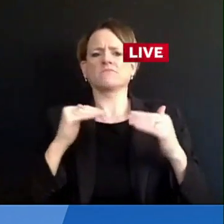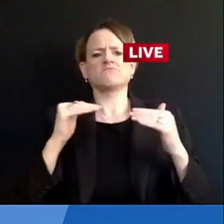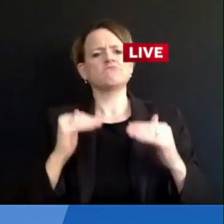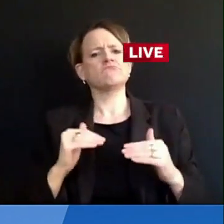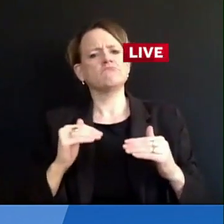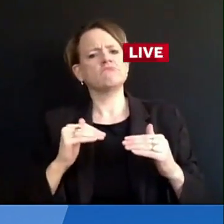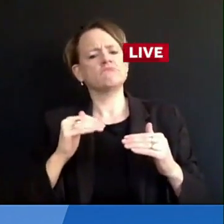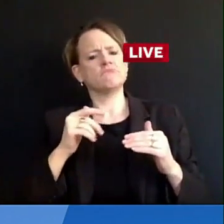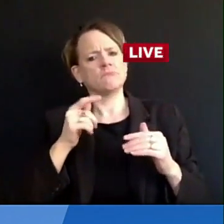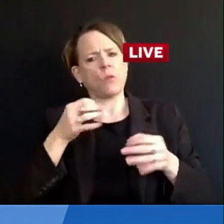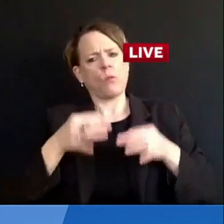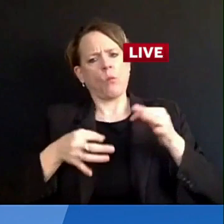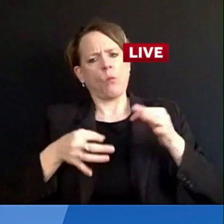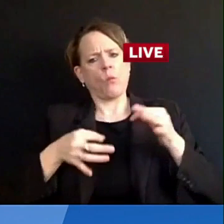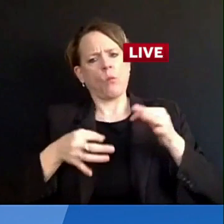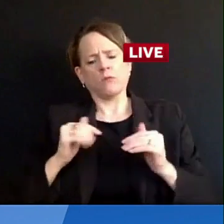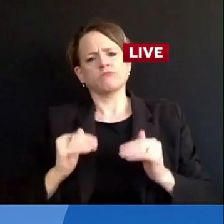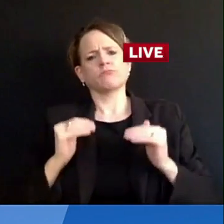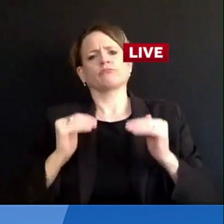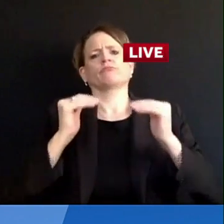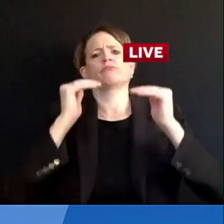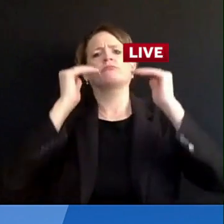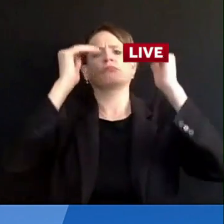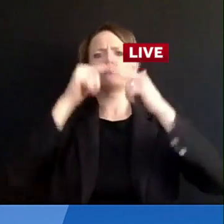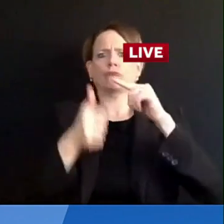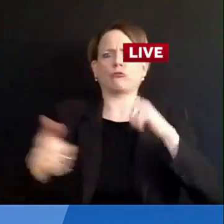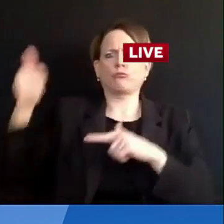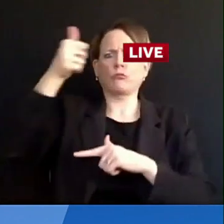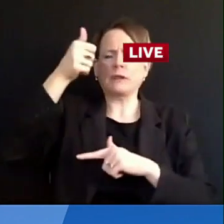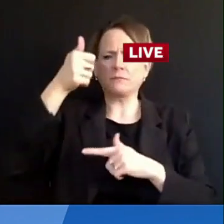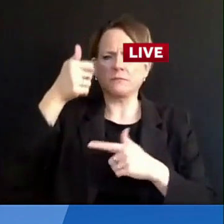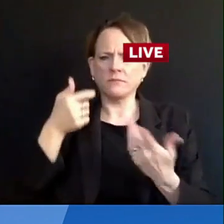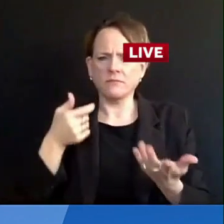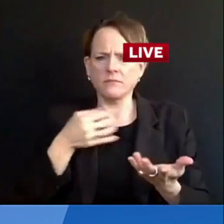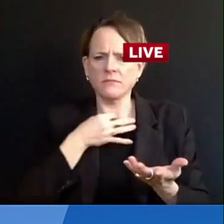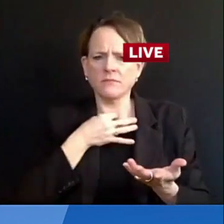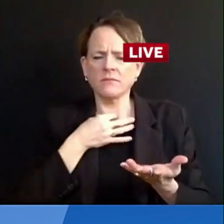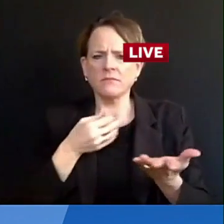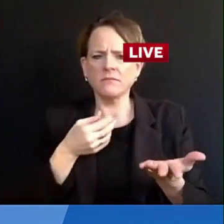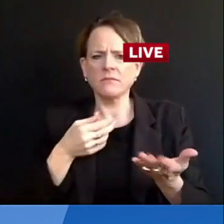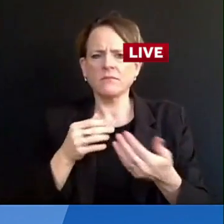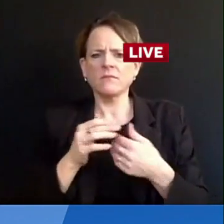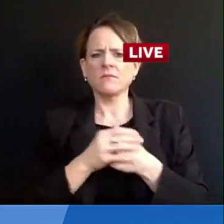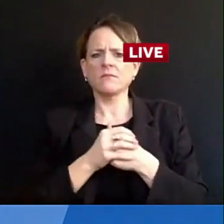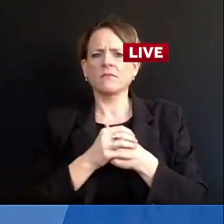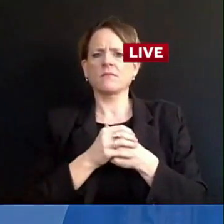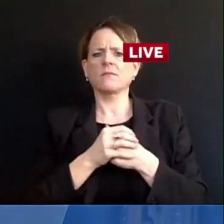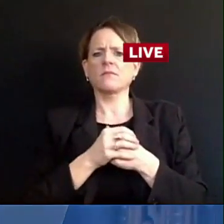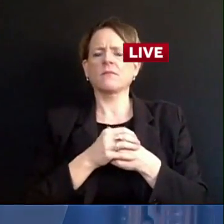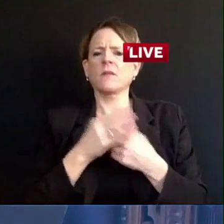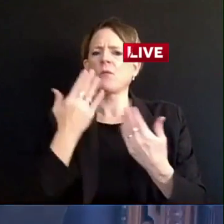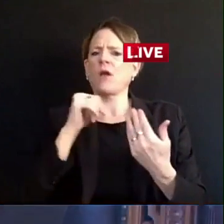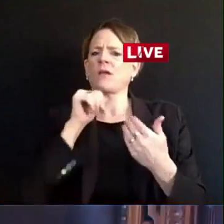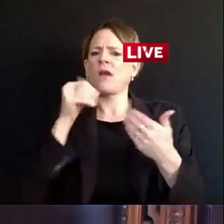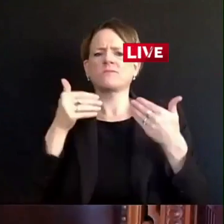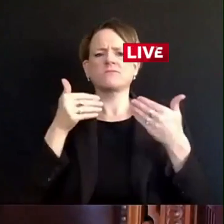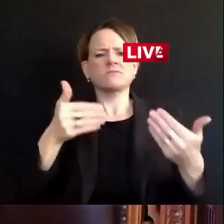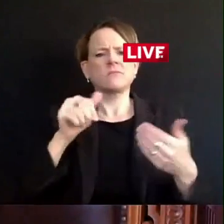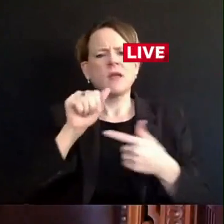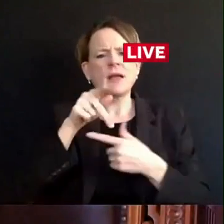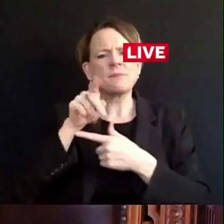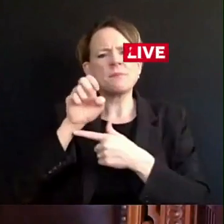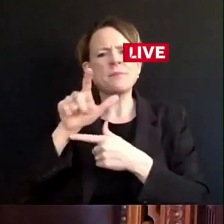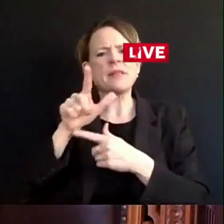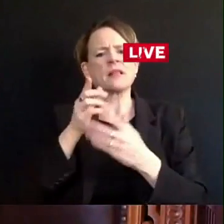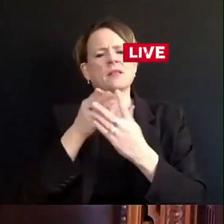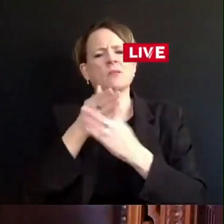this week or further through the appeal process. Thank you. Thank Sure. This is Ryan